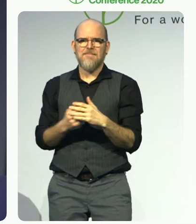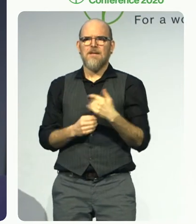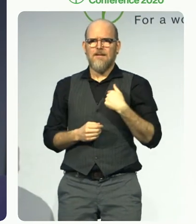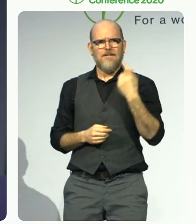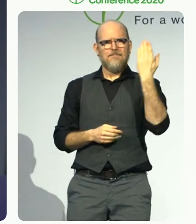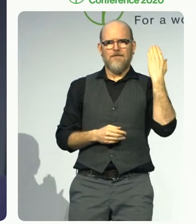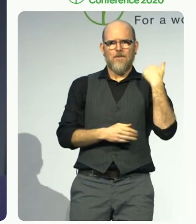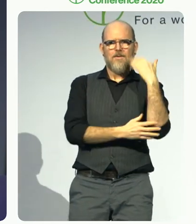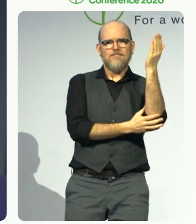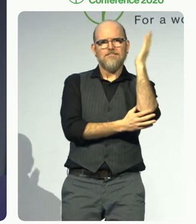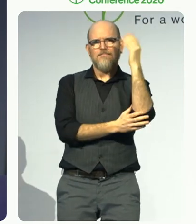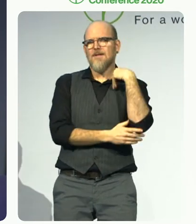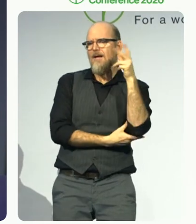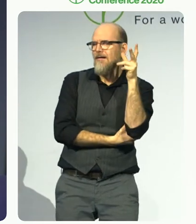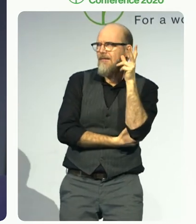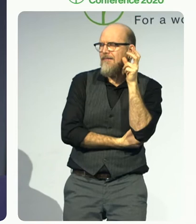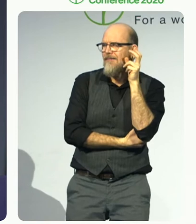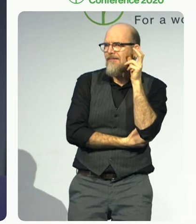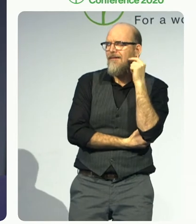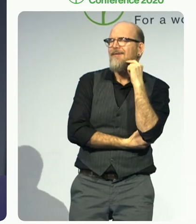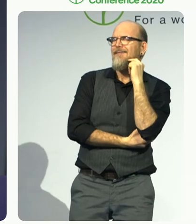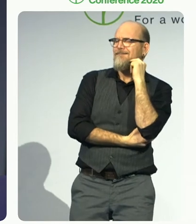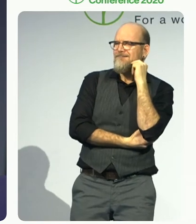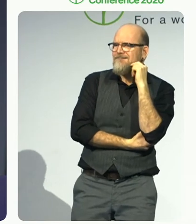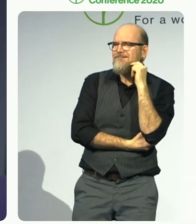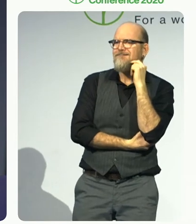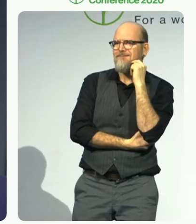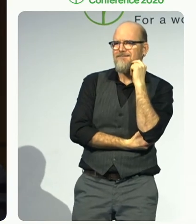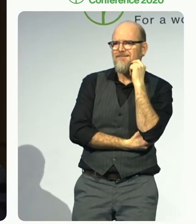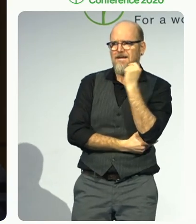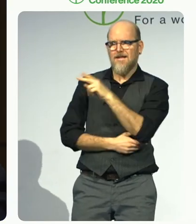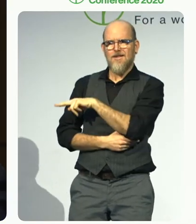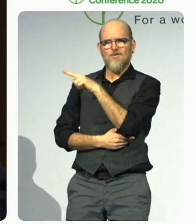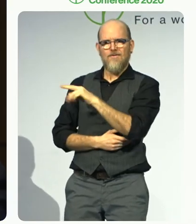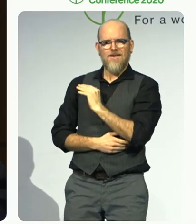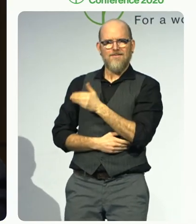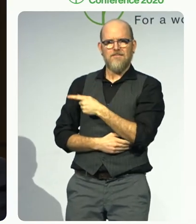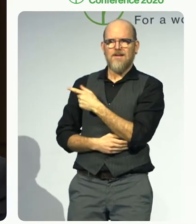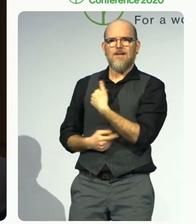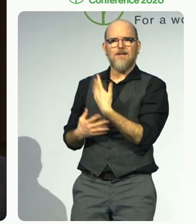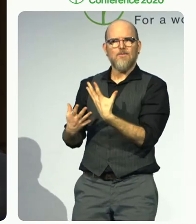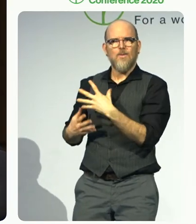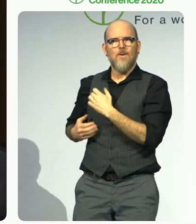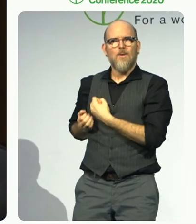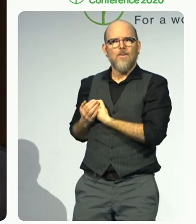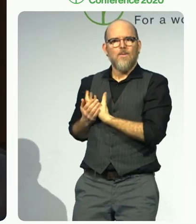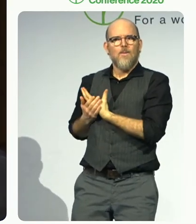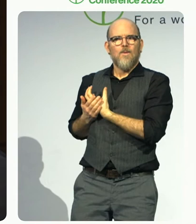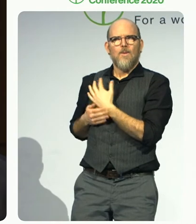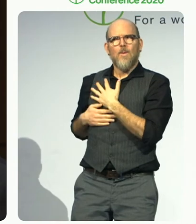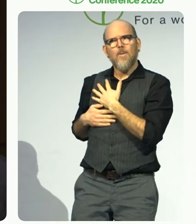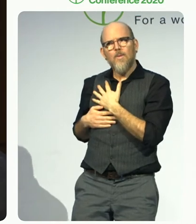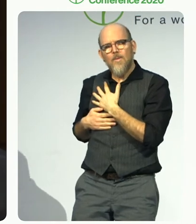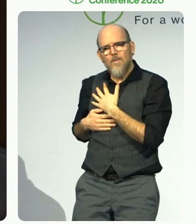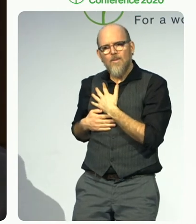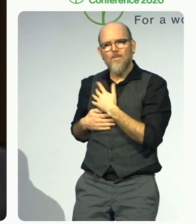a member of Norwegian, it's very hard to speak as